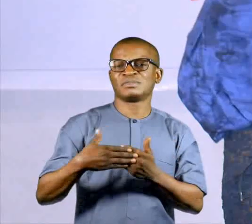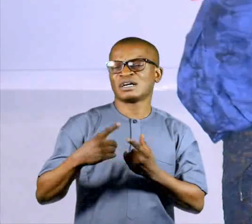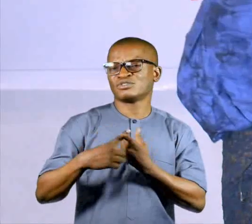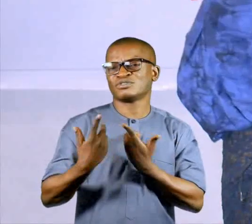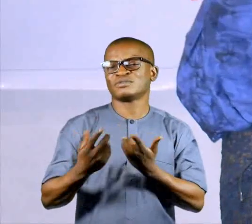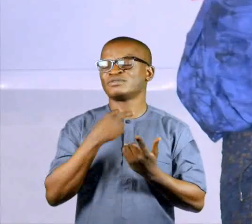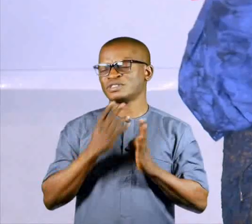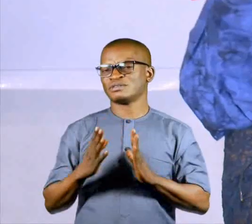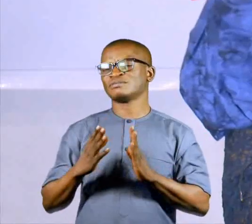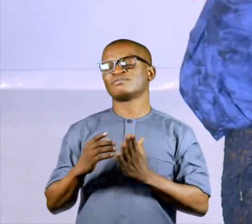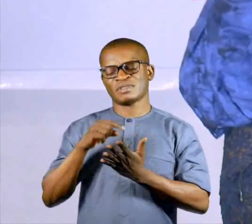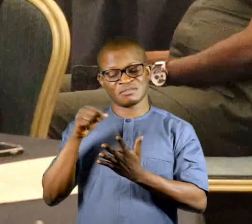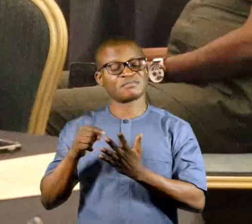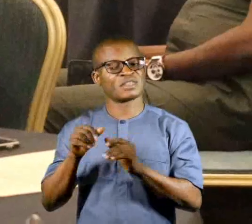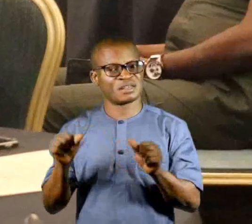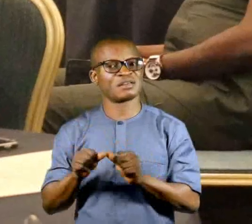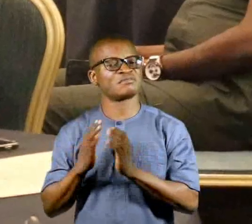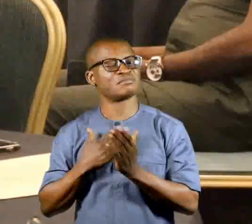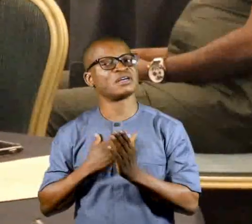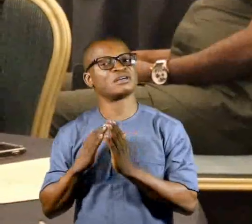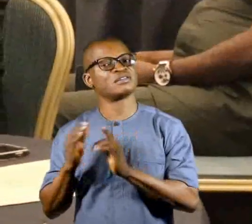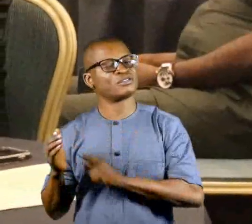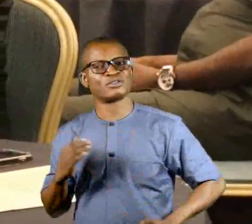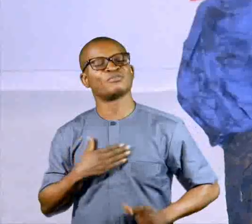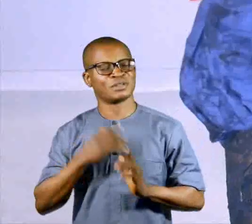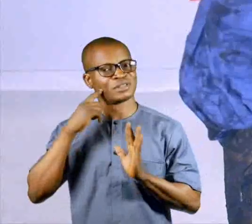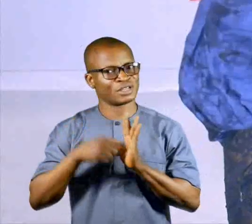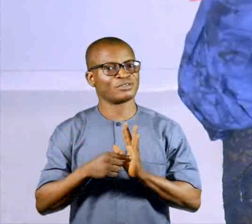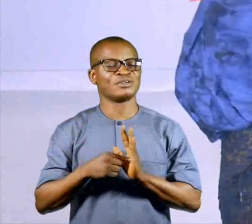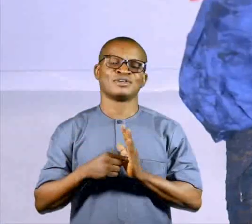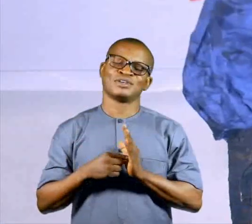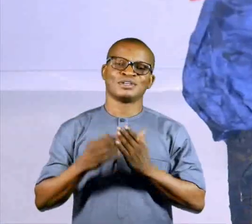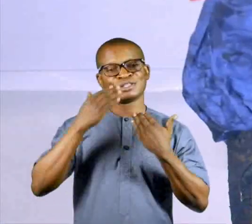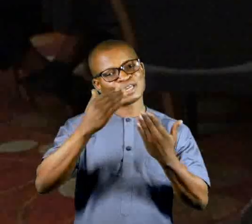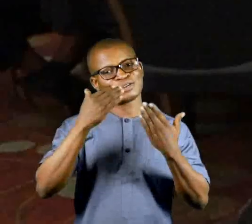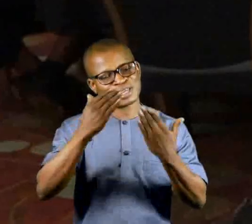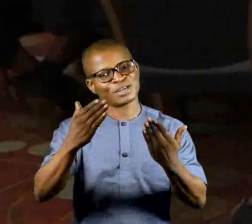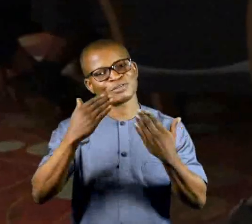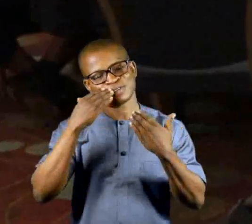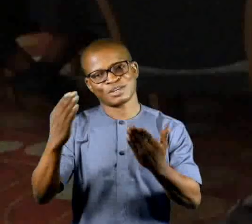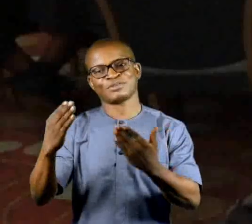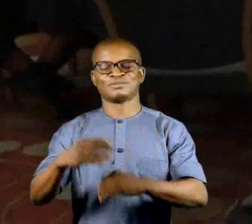my Lord to please consider. So let me say thank you, my Lord, for all you do.